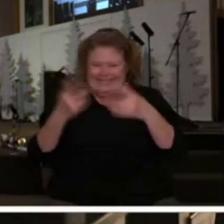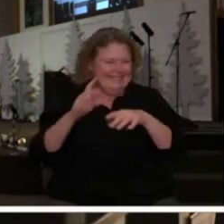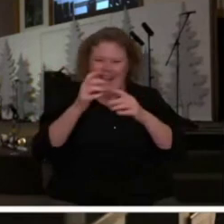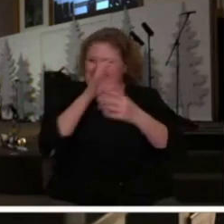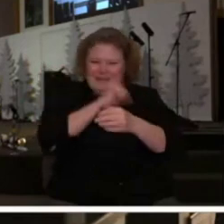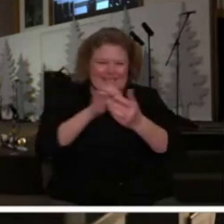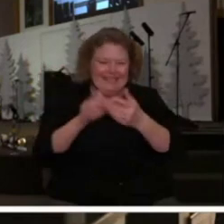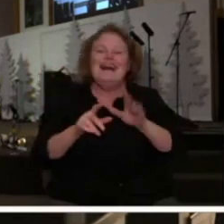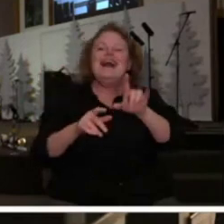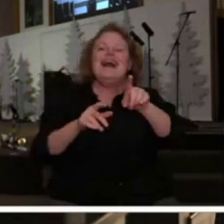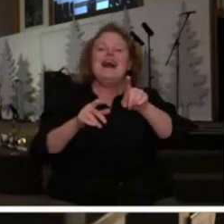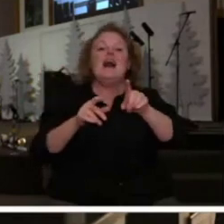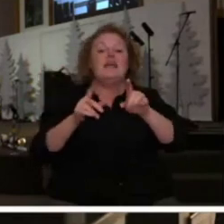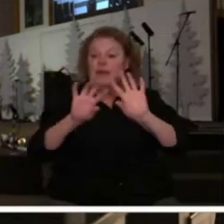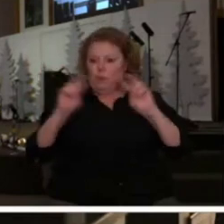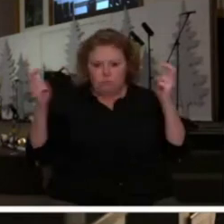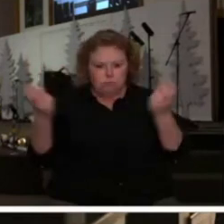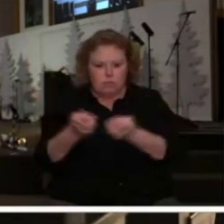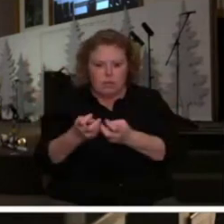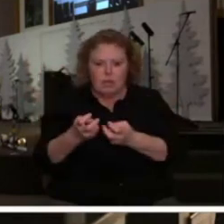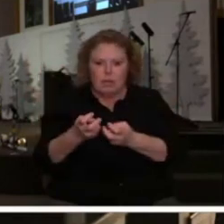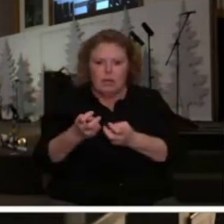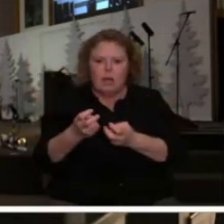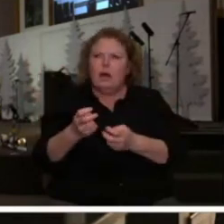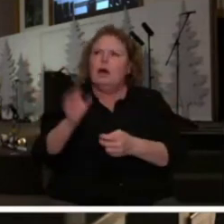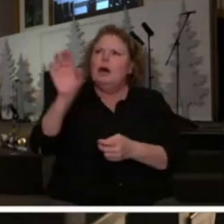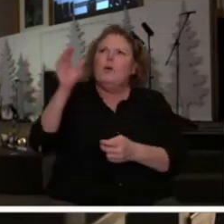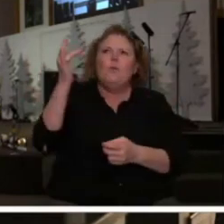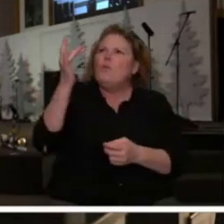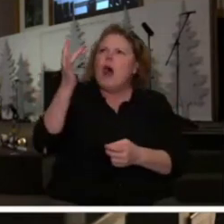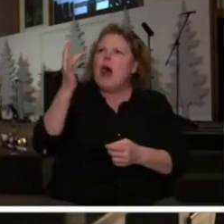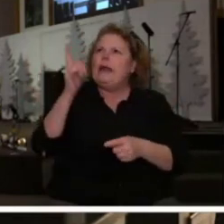him privately why couldn't we drive it out